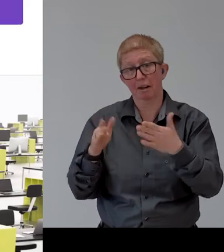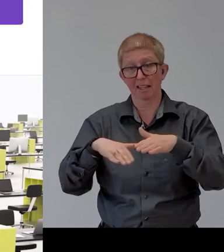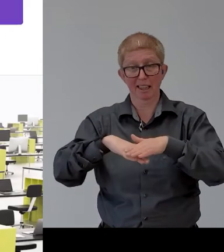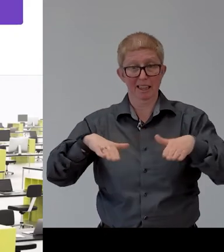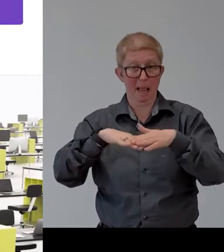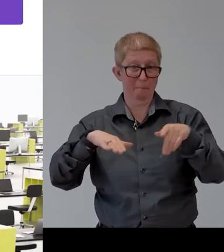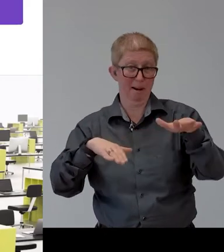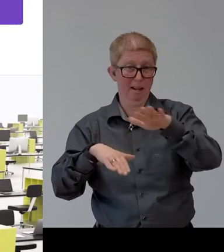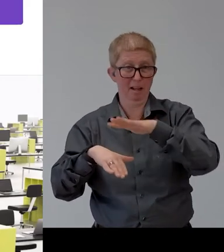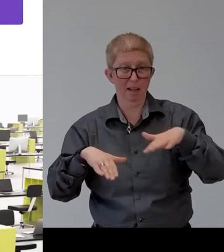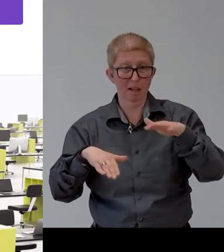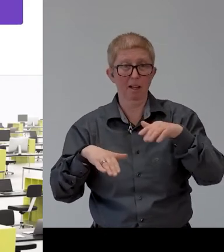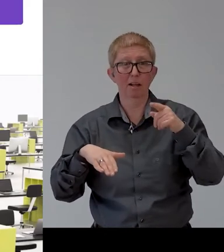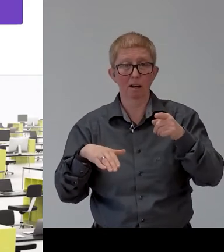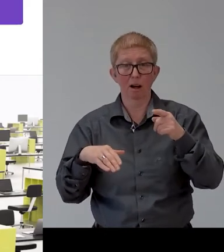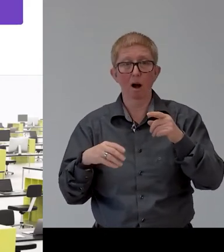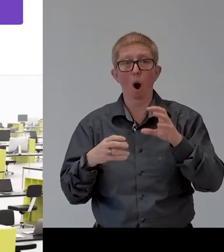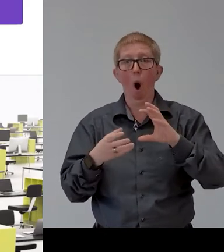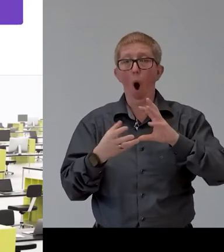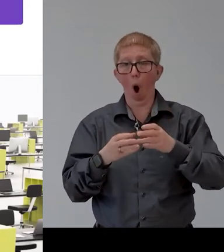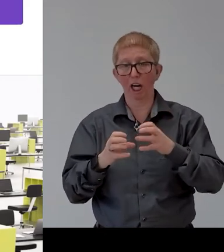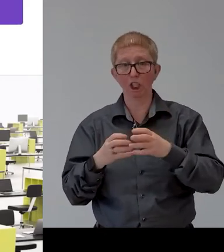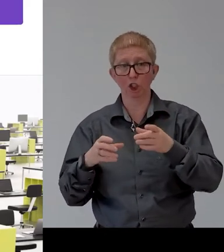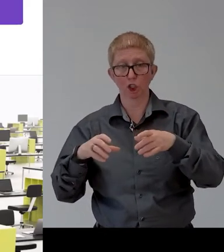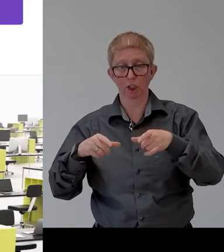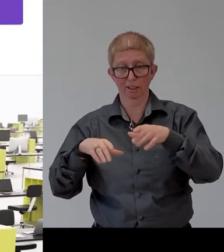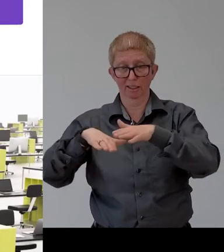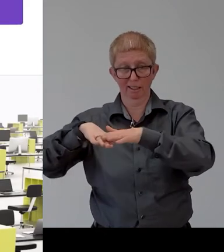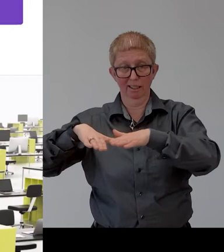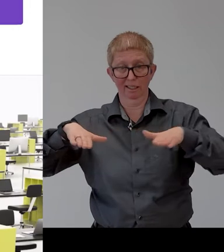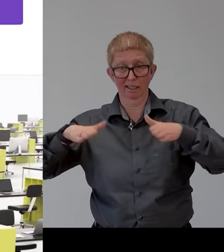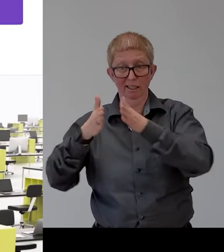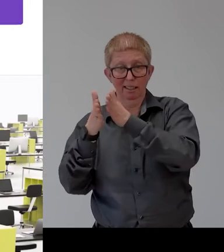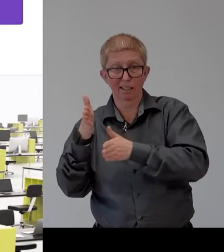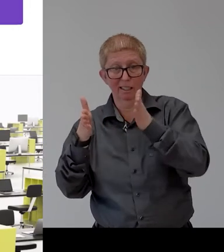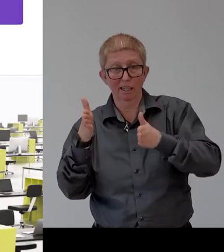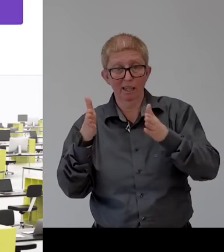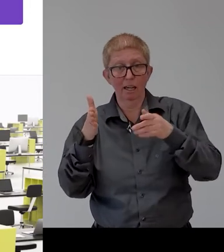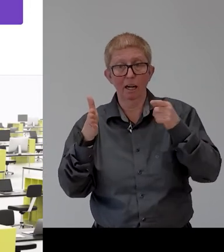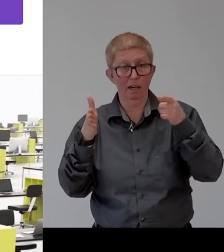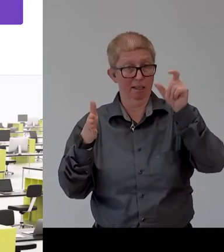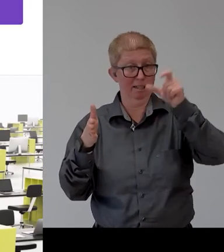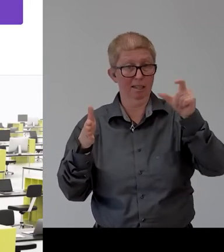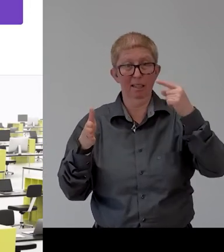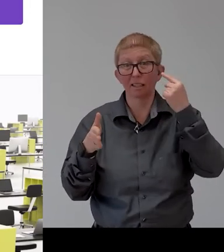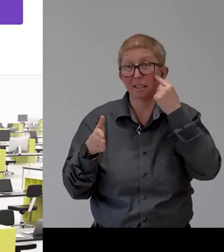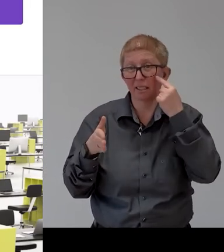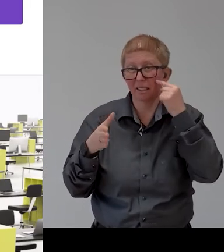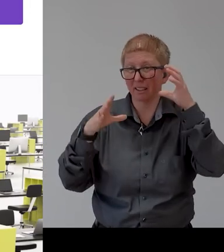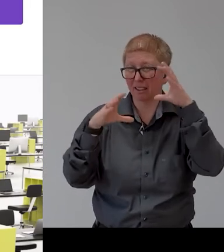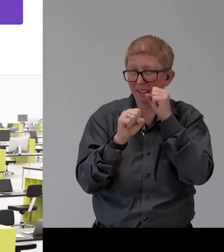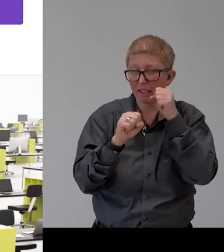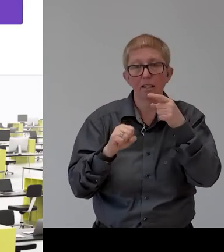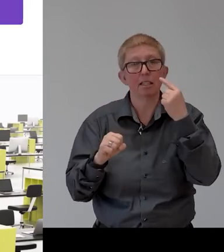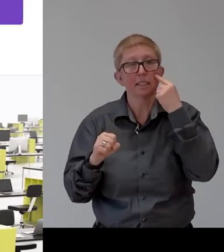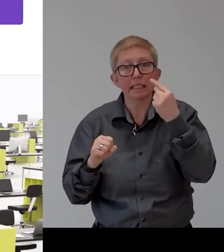orange with color blind partial color blind you see it a little different you see it yellowish here but the idea is very uh clear